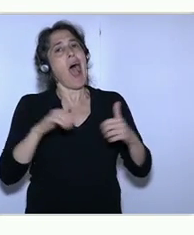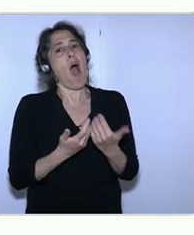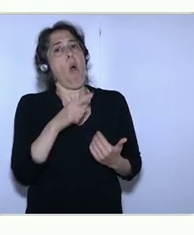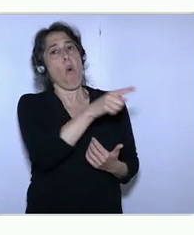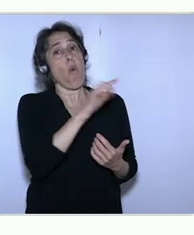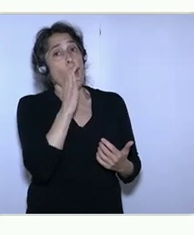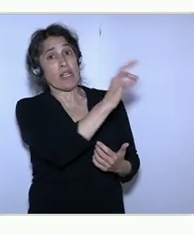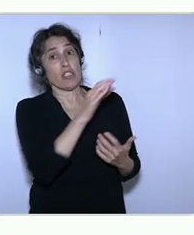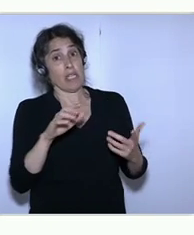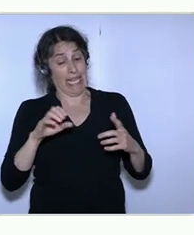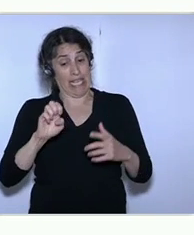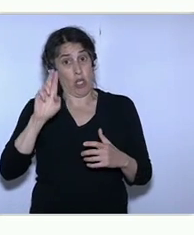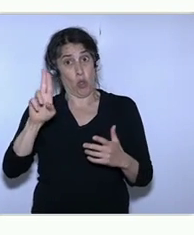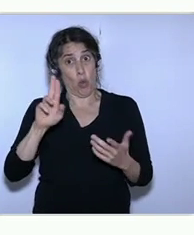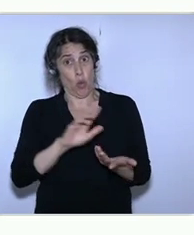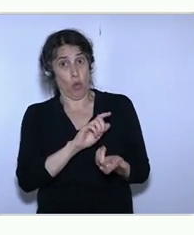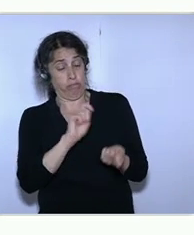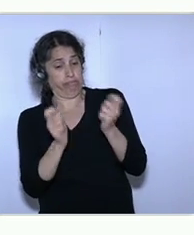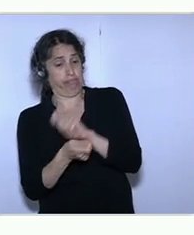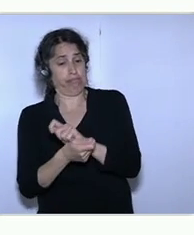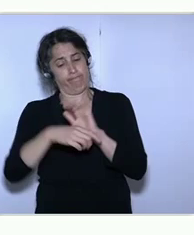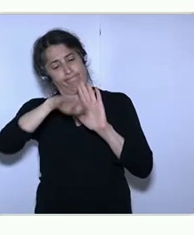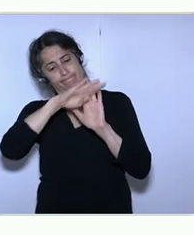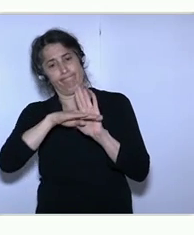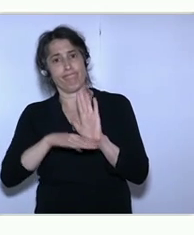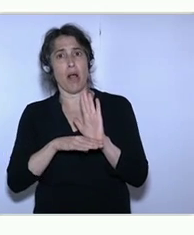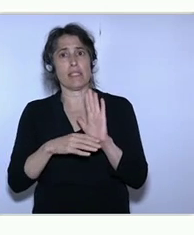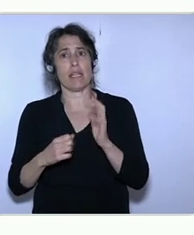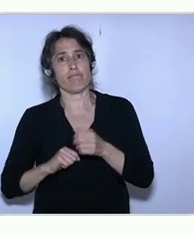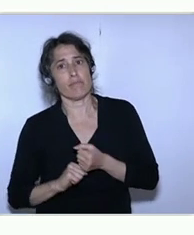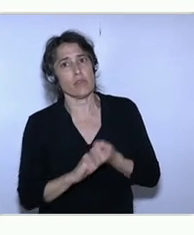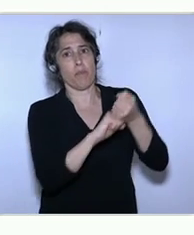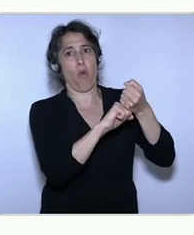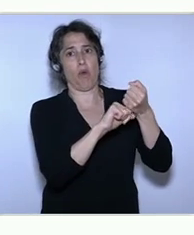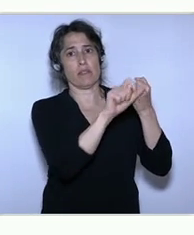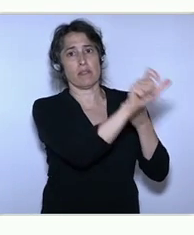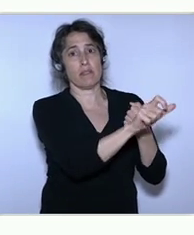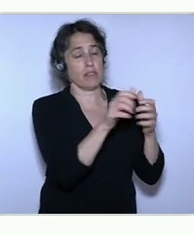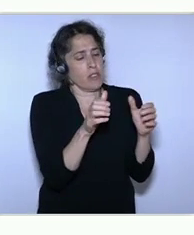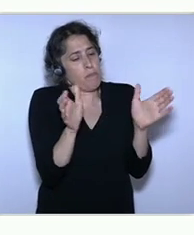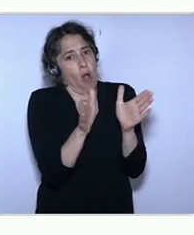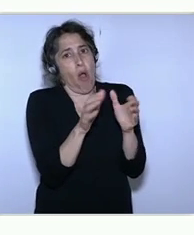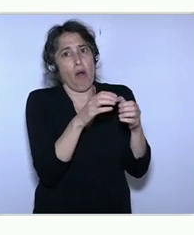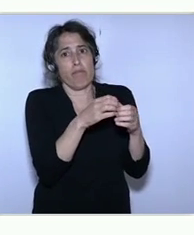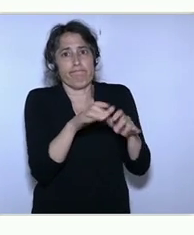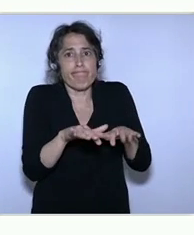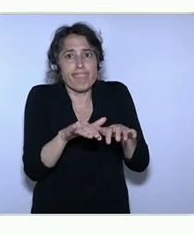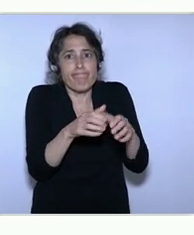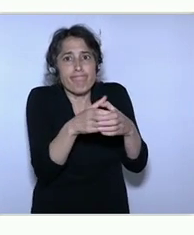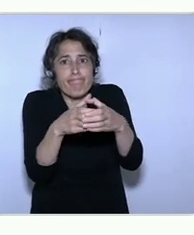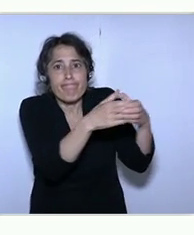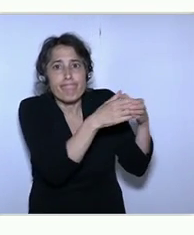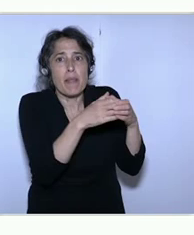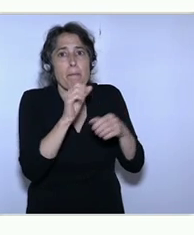Go back to my last slide. So the points on that last slide, I don't know if we can pull it back up again.